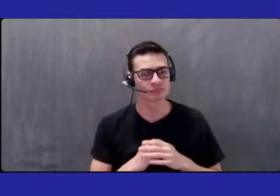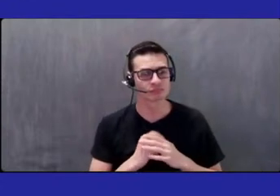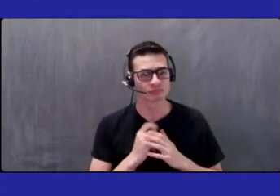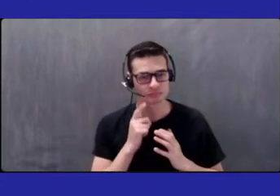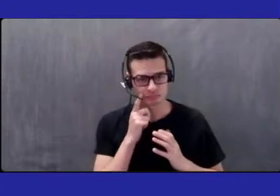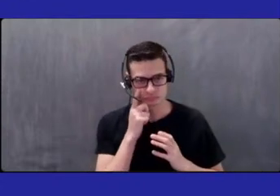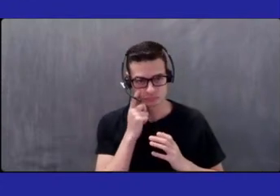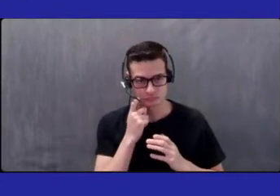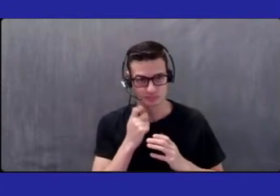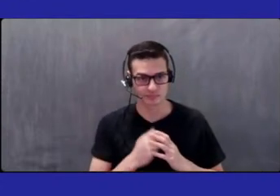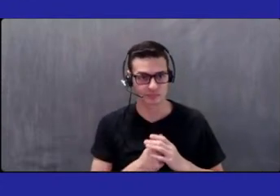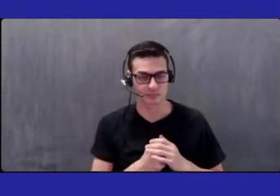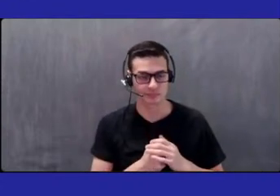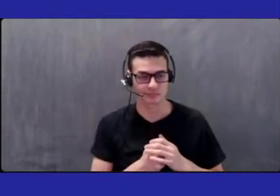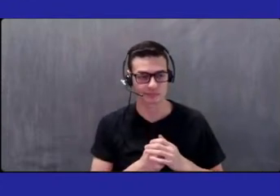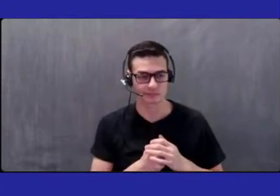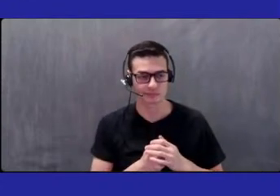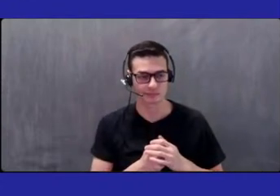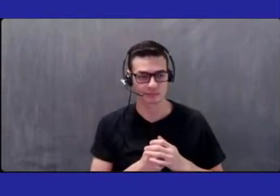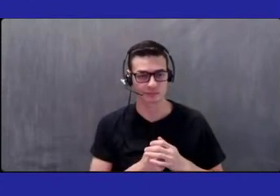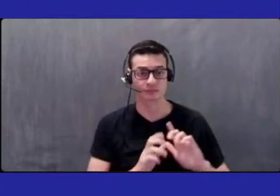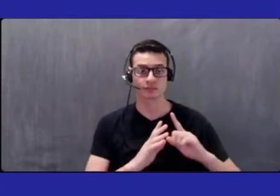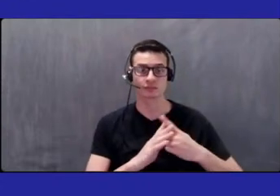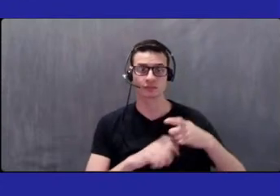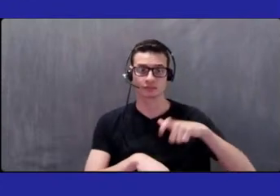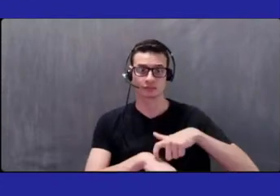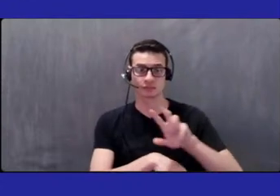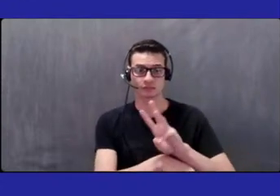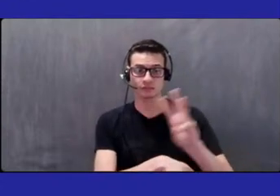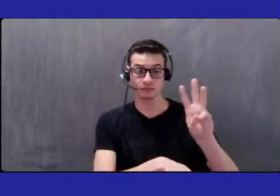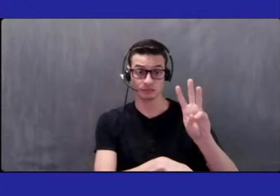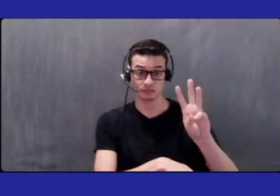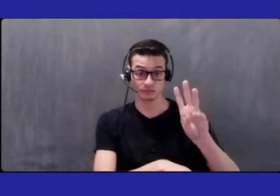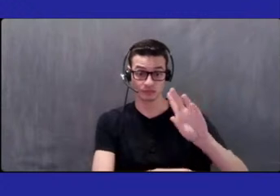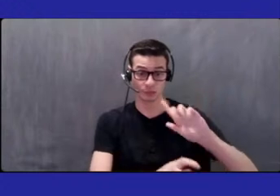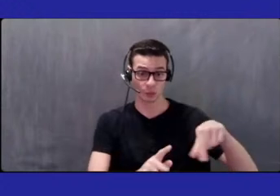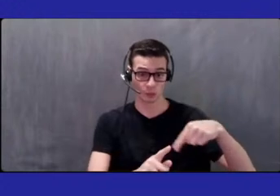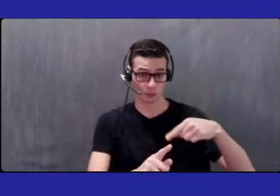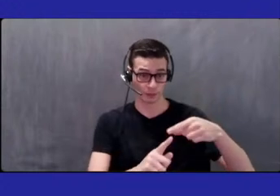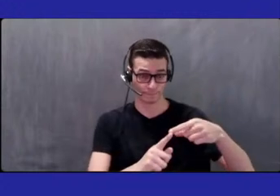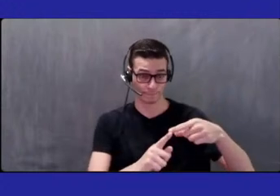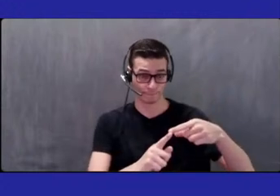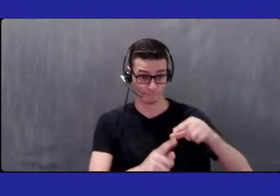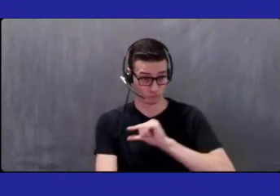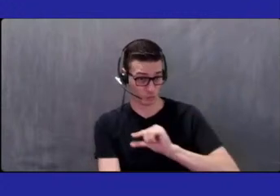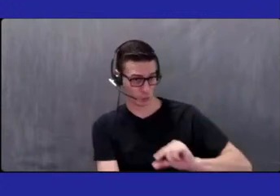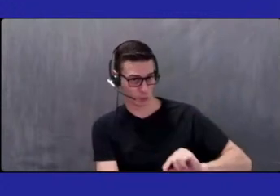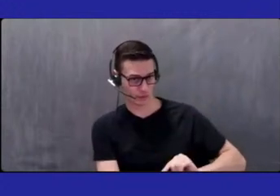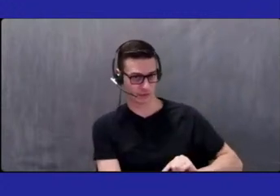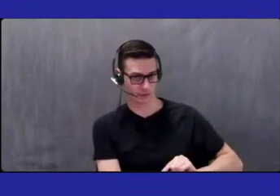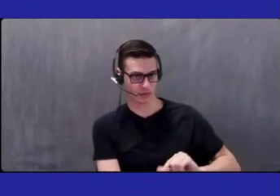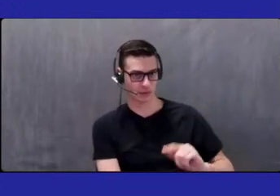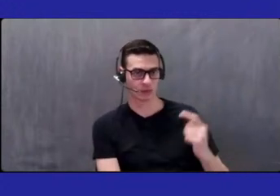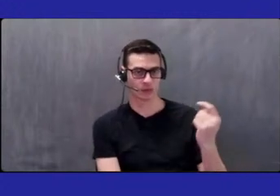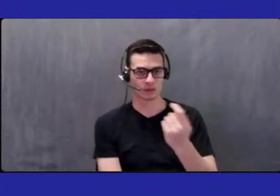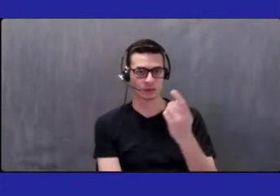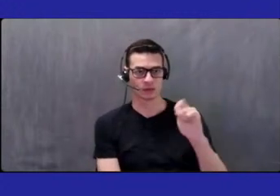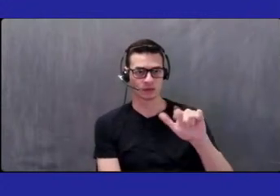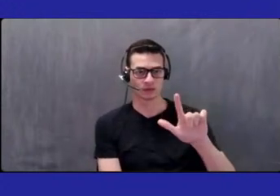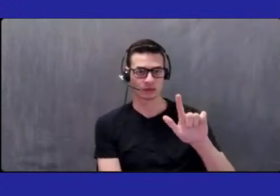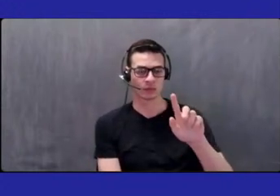at 6 p.m. on the following dates and location. For Queens, Tuesday, April 2,